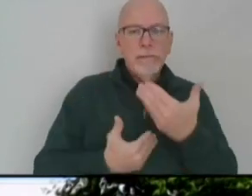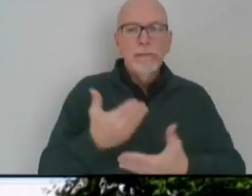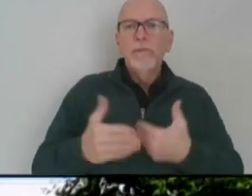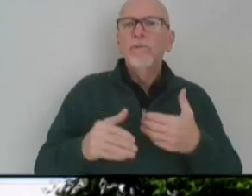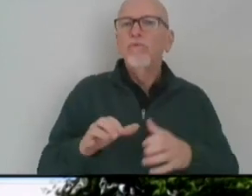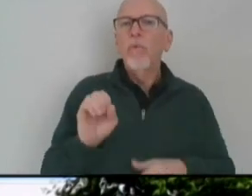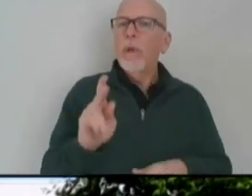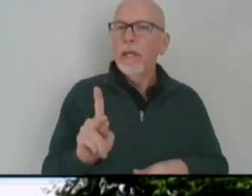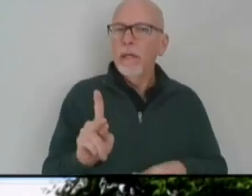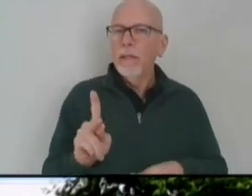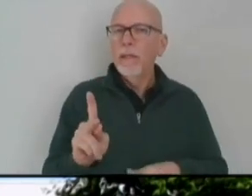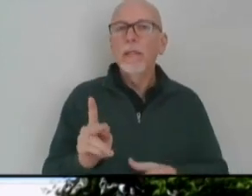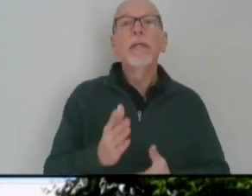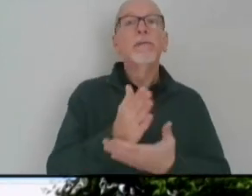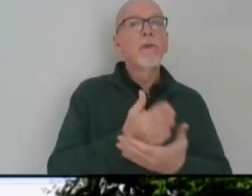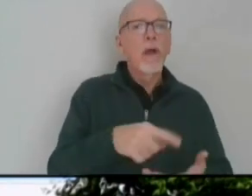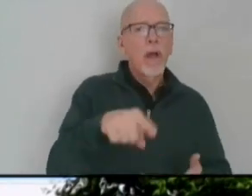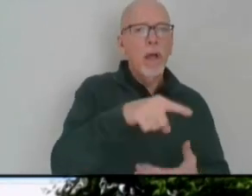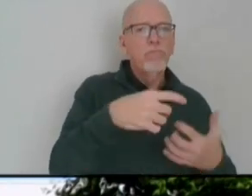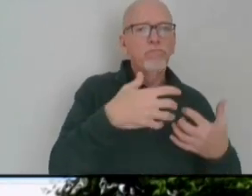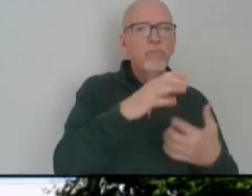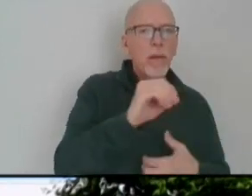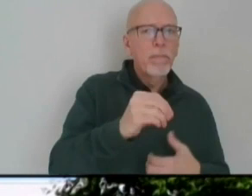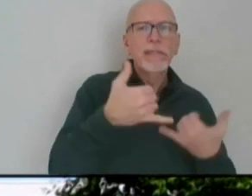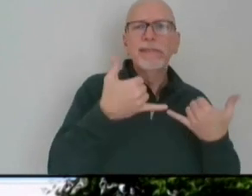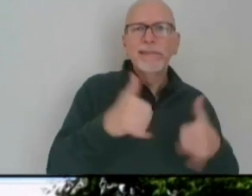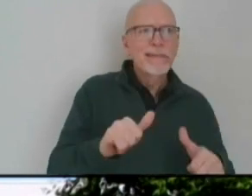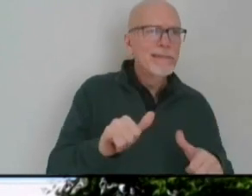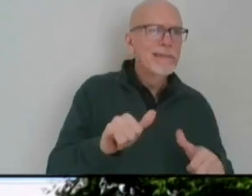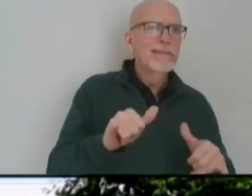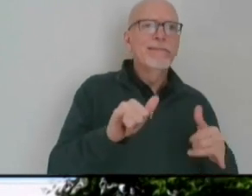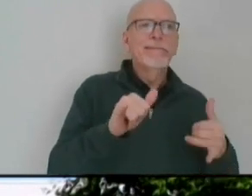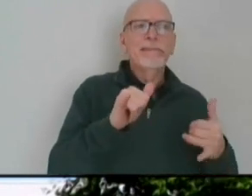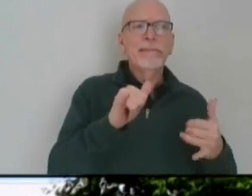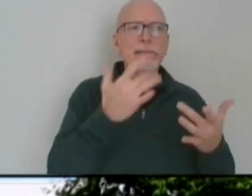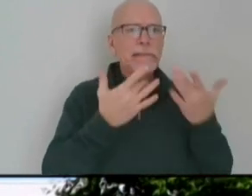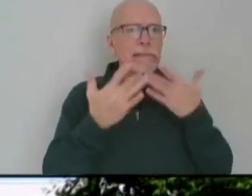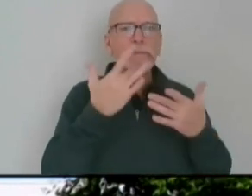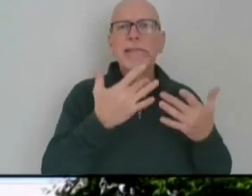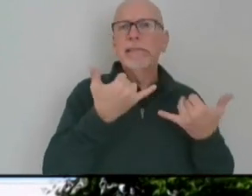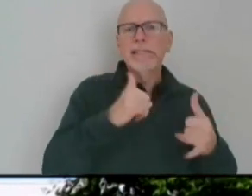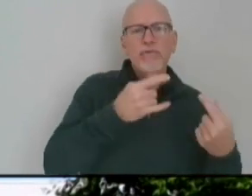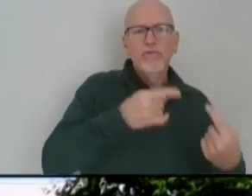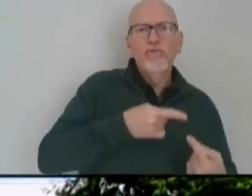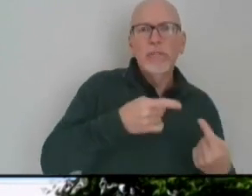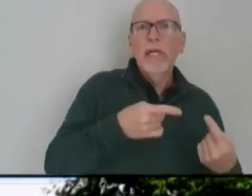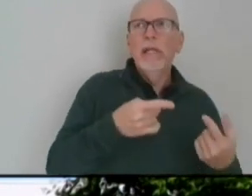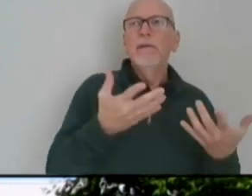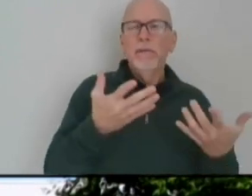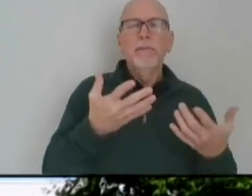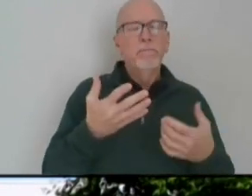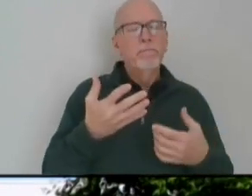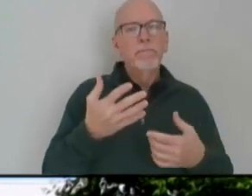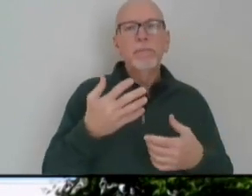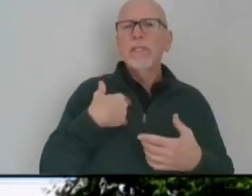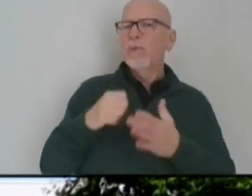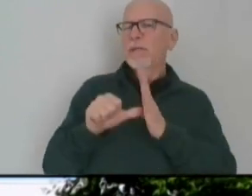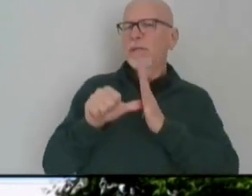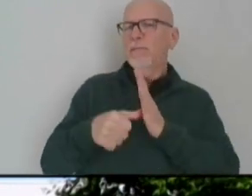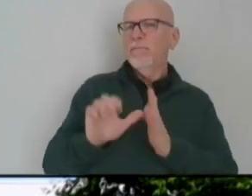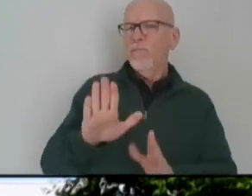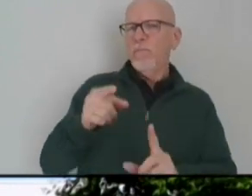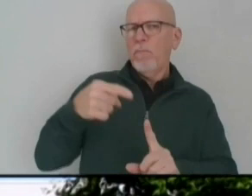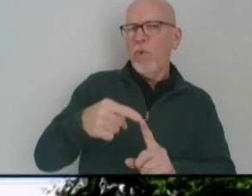Others are still struggling mightily and hanging on by their thumbnails. And to underscore a point that you made earlier,